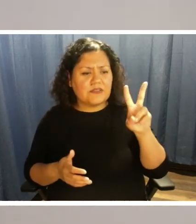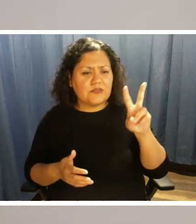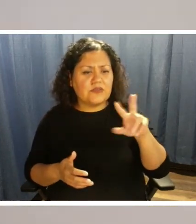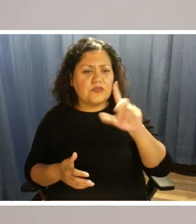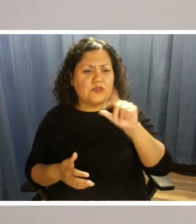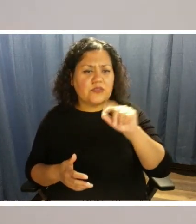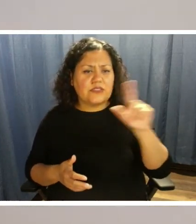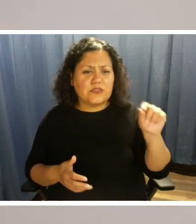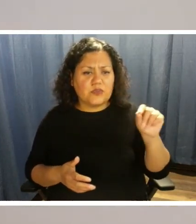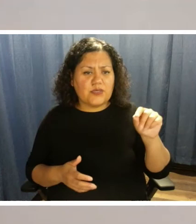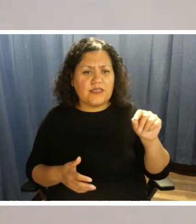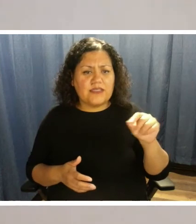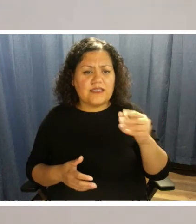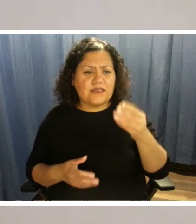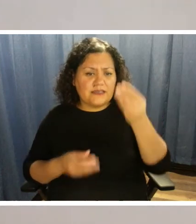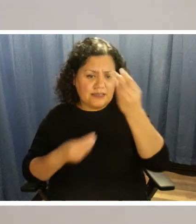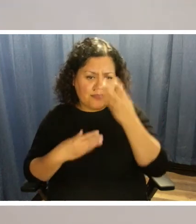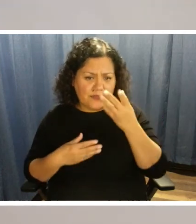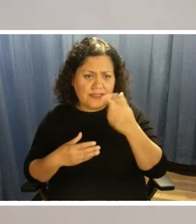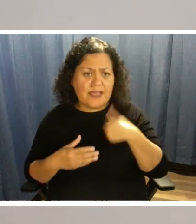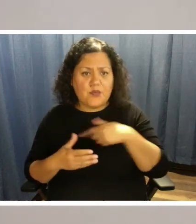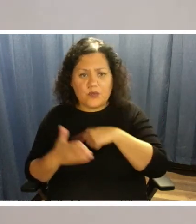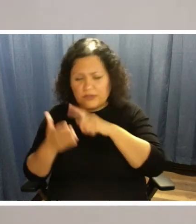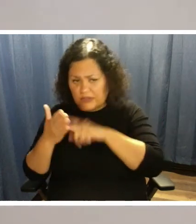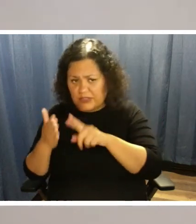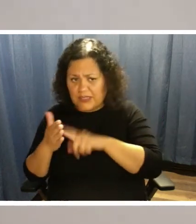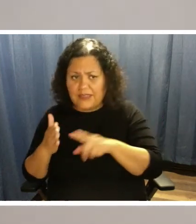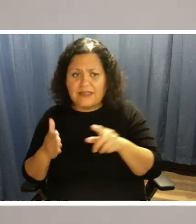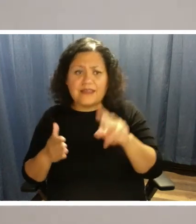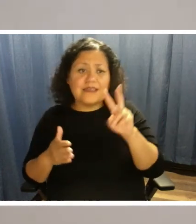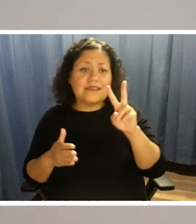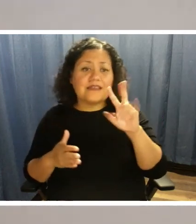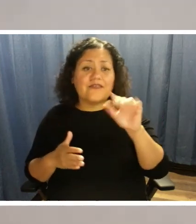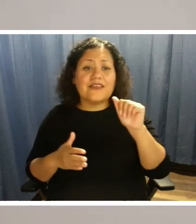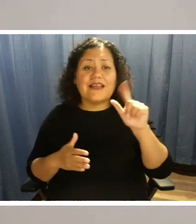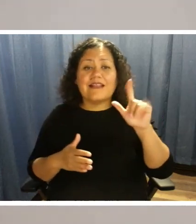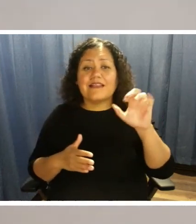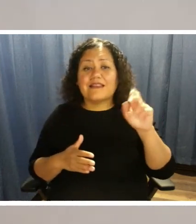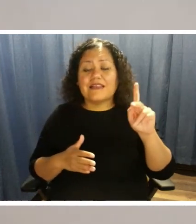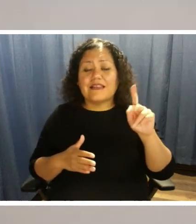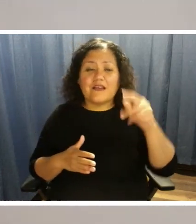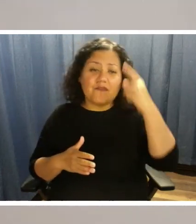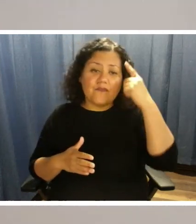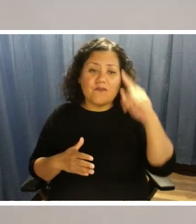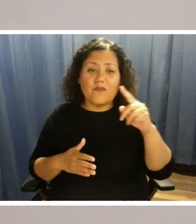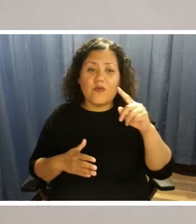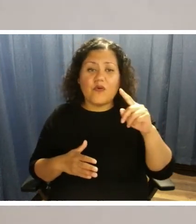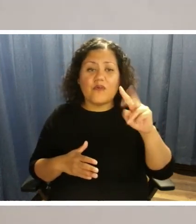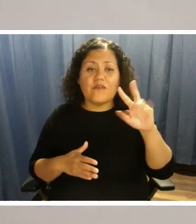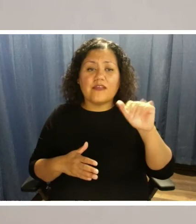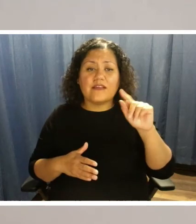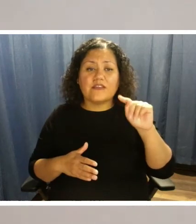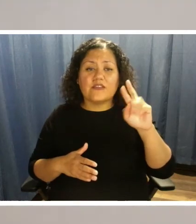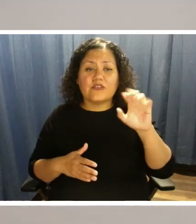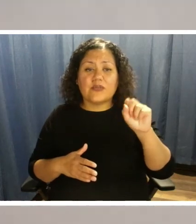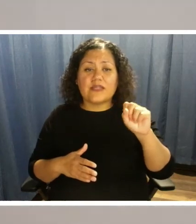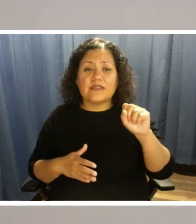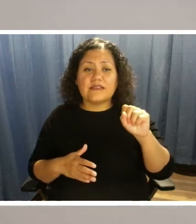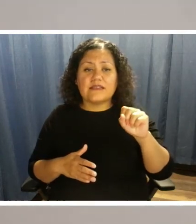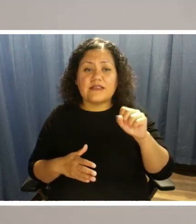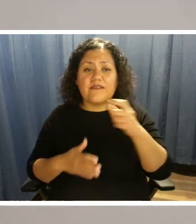Give us that information so we can look into it. Because a ViaLink, for a ViaTrans user, the ViaLink fare